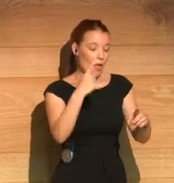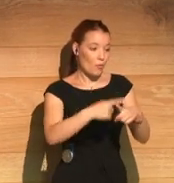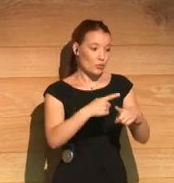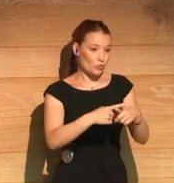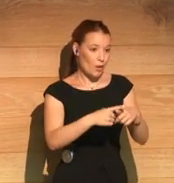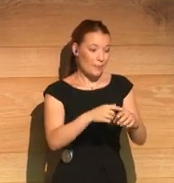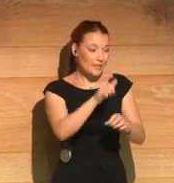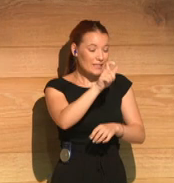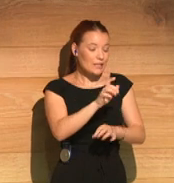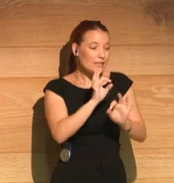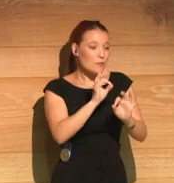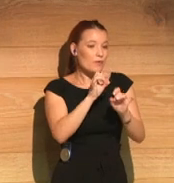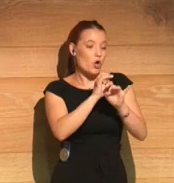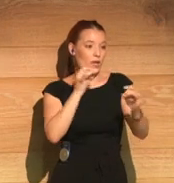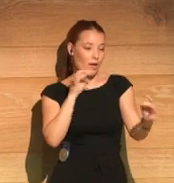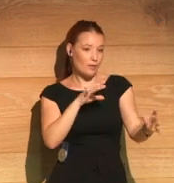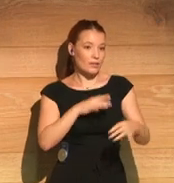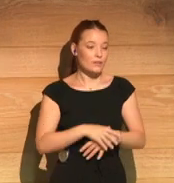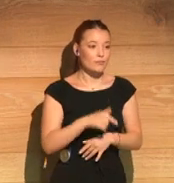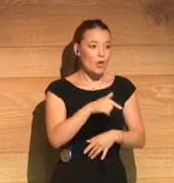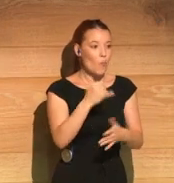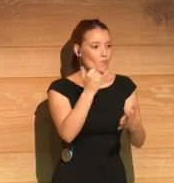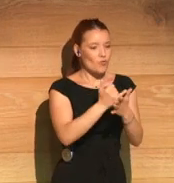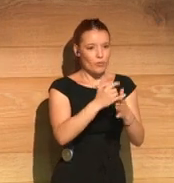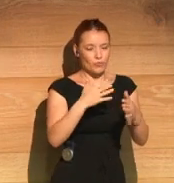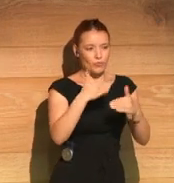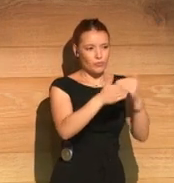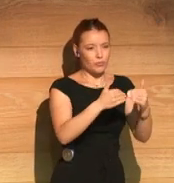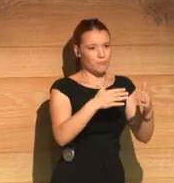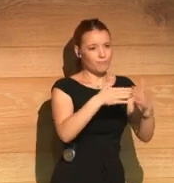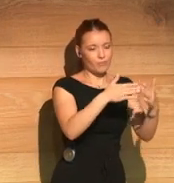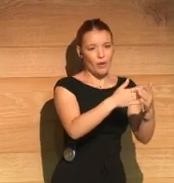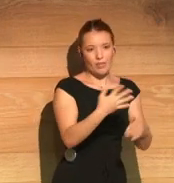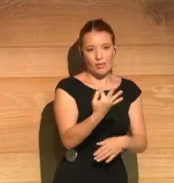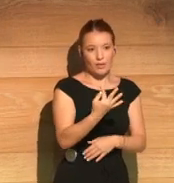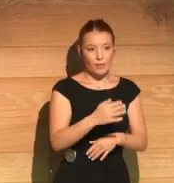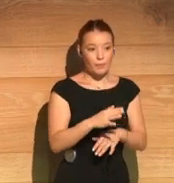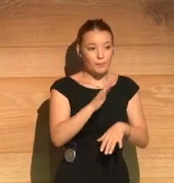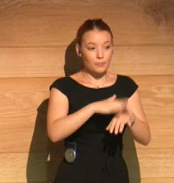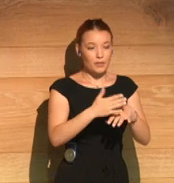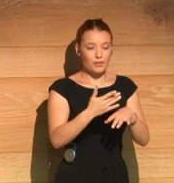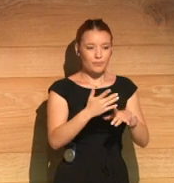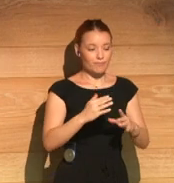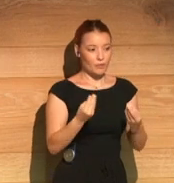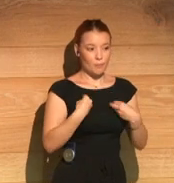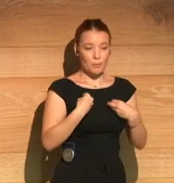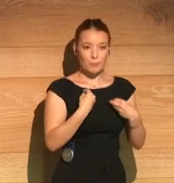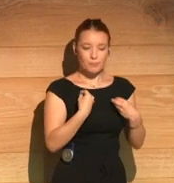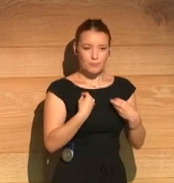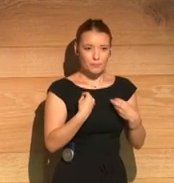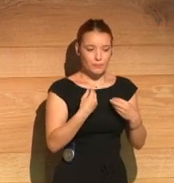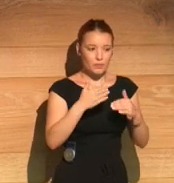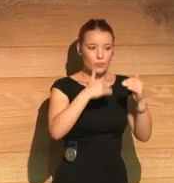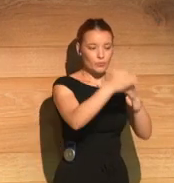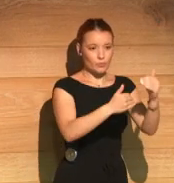homosexual who has to go through a whole load of difficulties, oppression, and throughout his life.